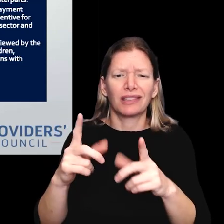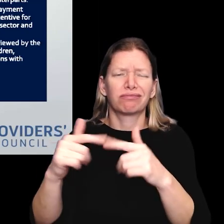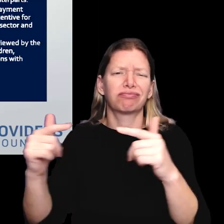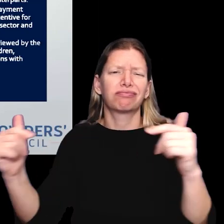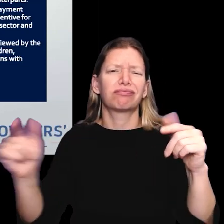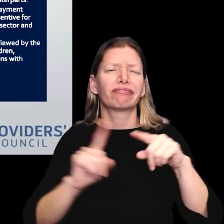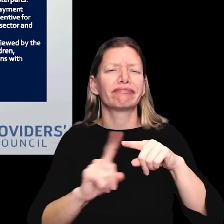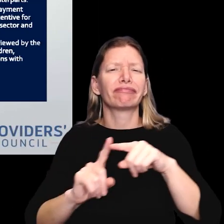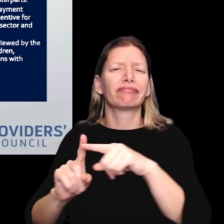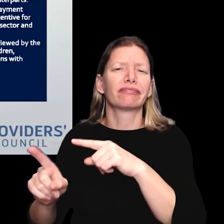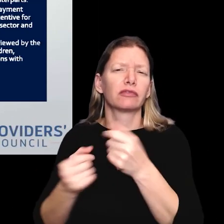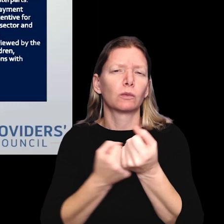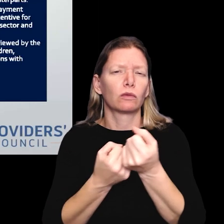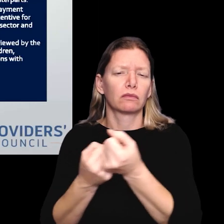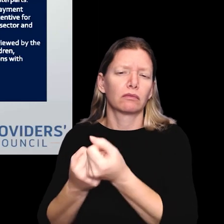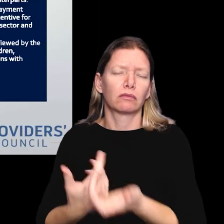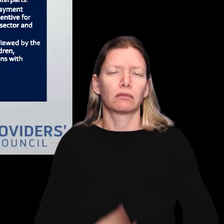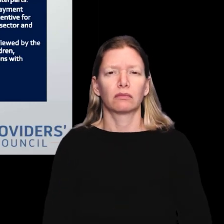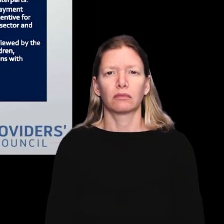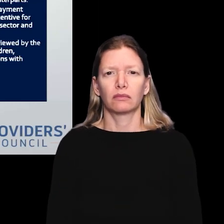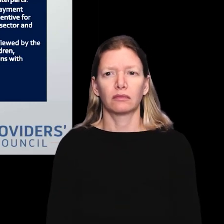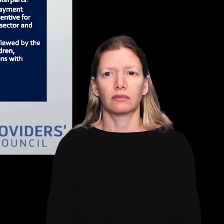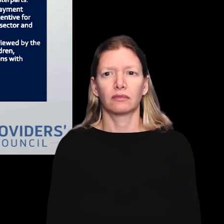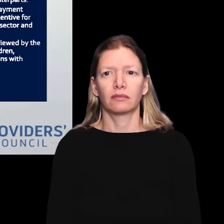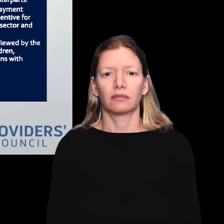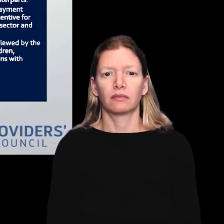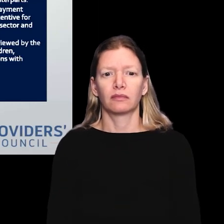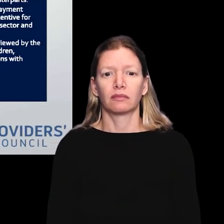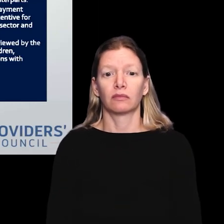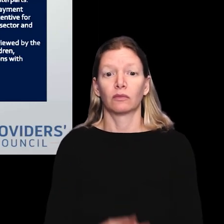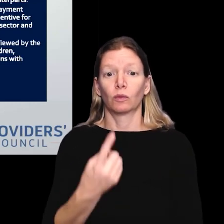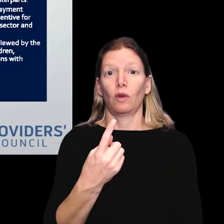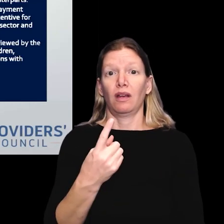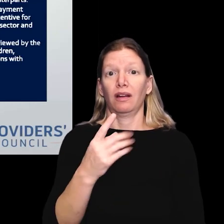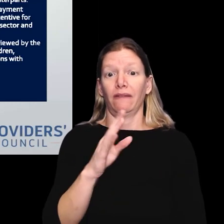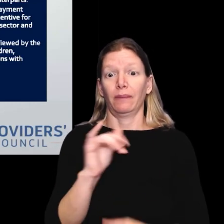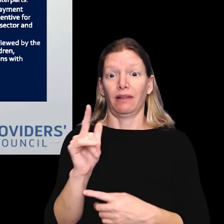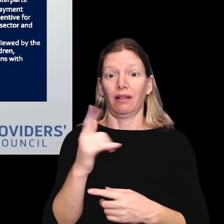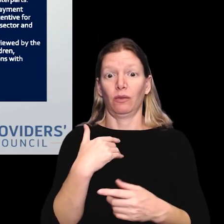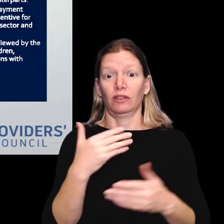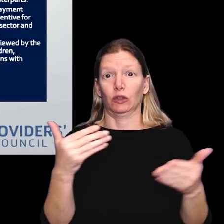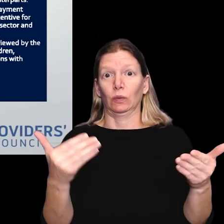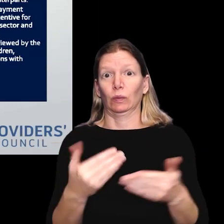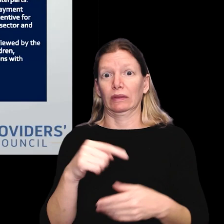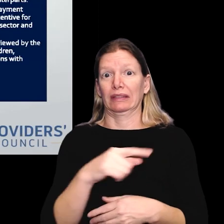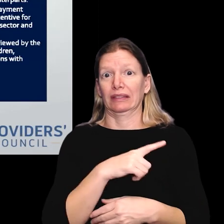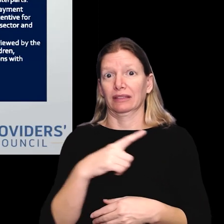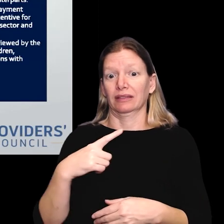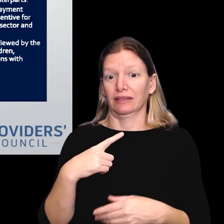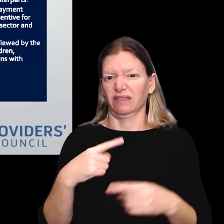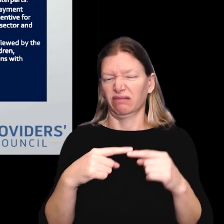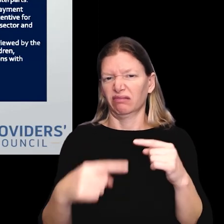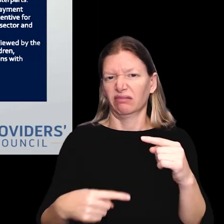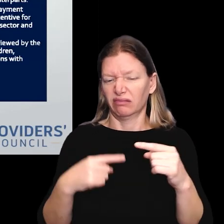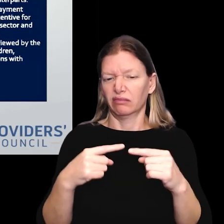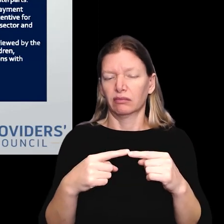education and a variety of supports. One of our bills that we